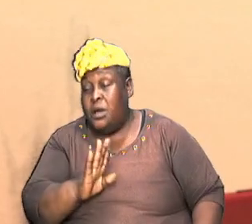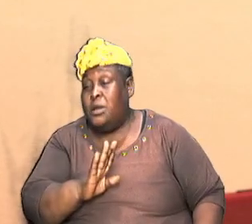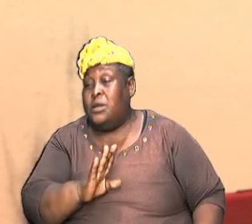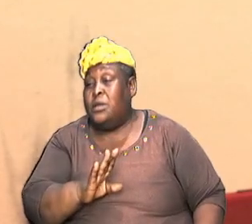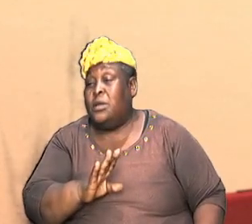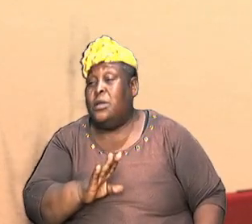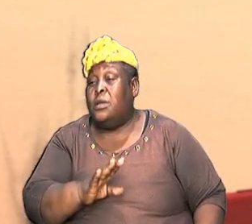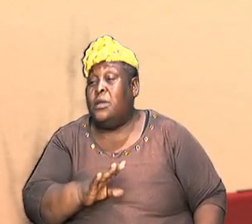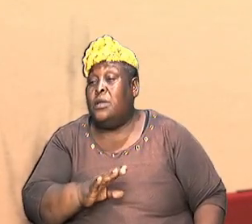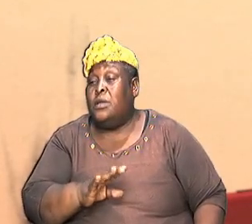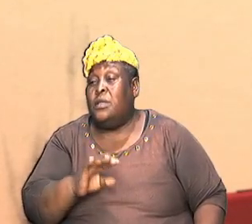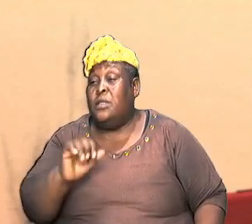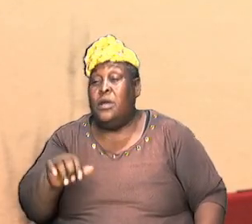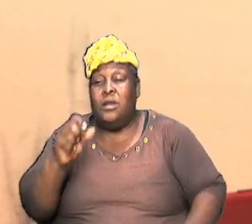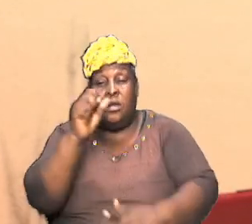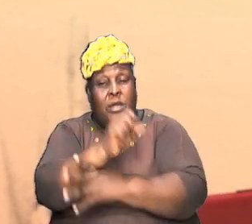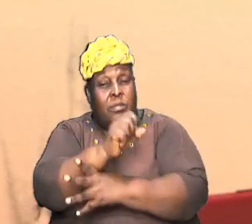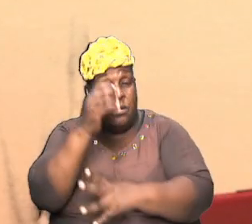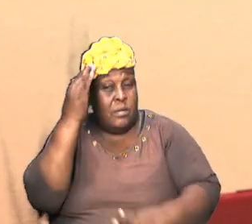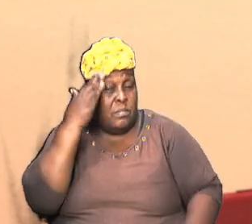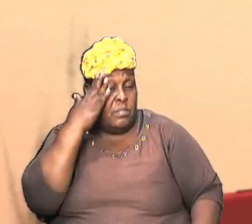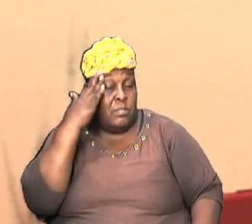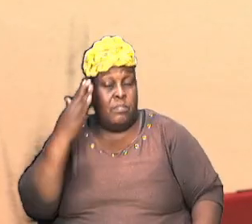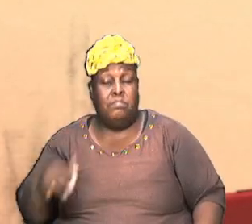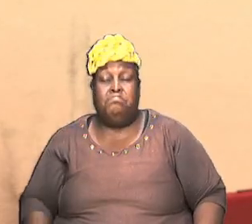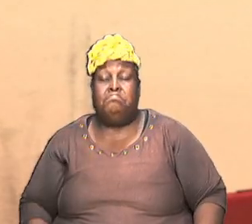that Abraham knew